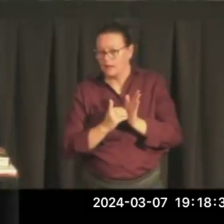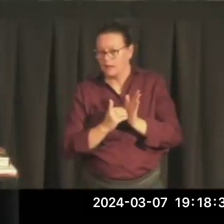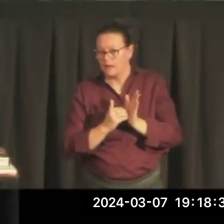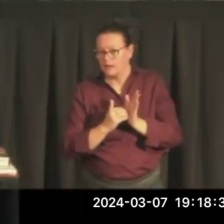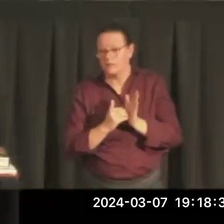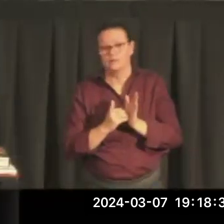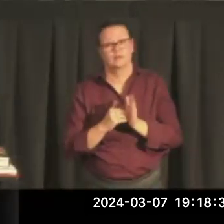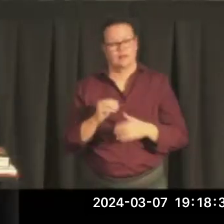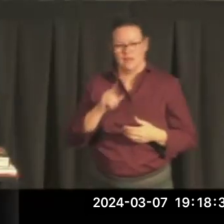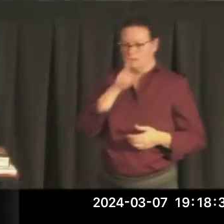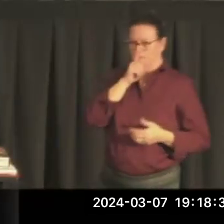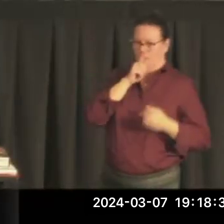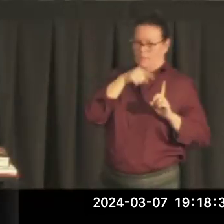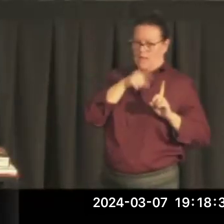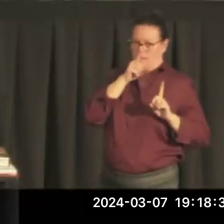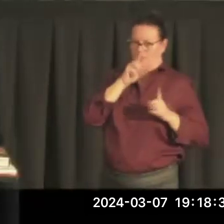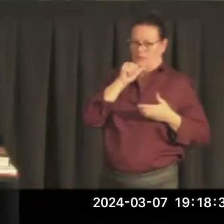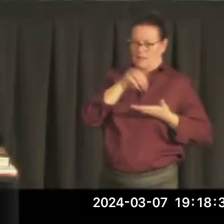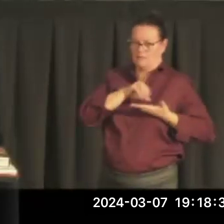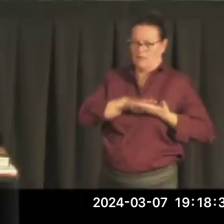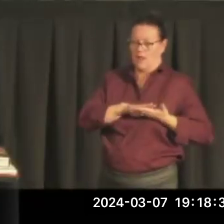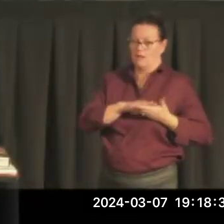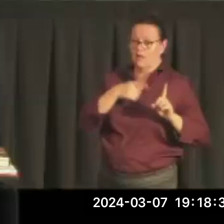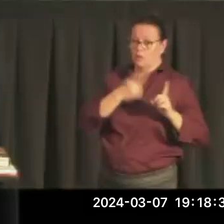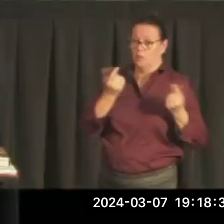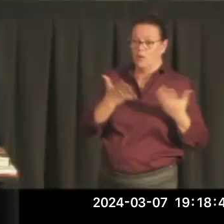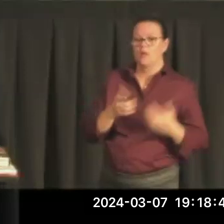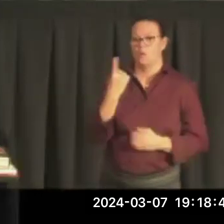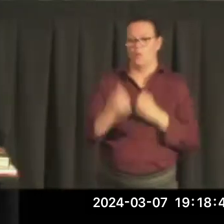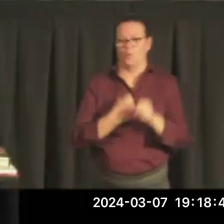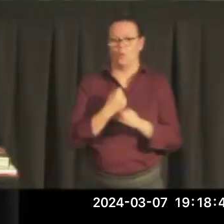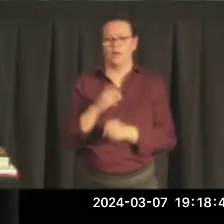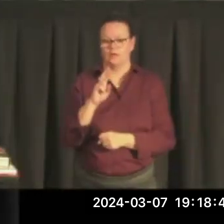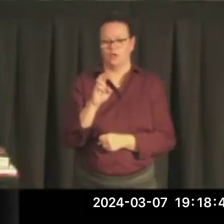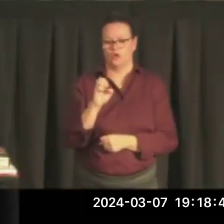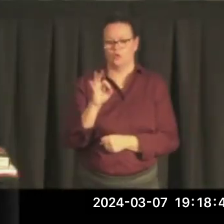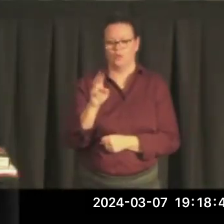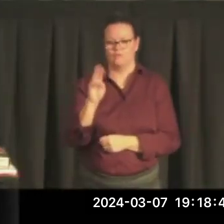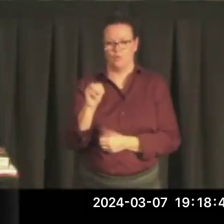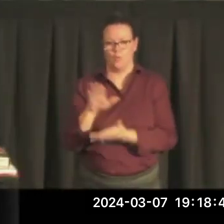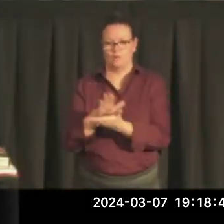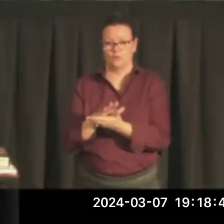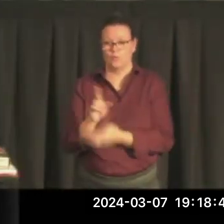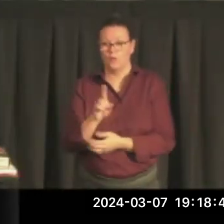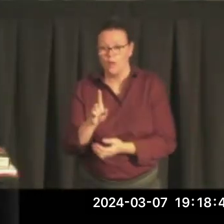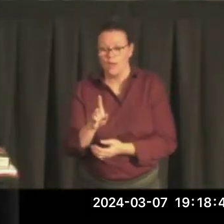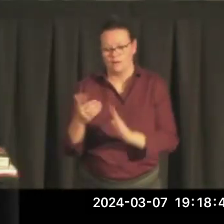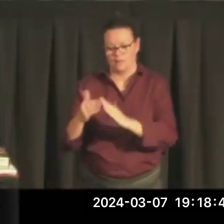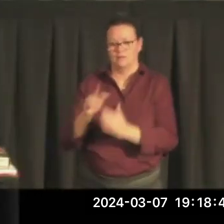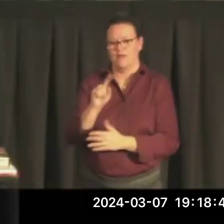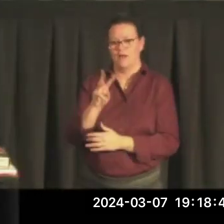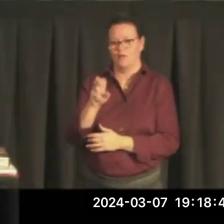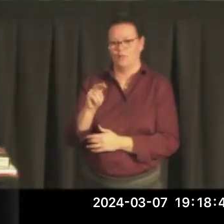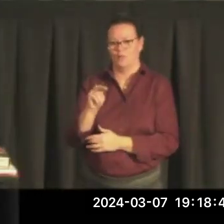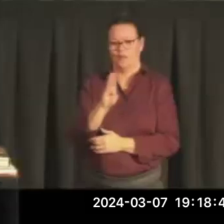year in a reform school, right? In Twin Bridges. I hadn't finished the eighth grade when I ran away.